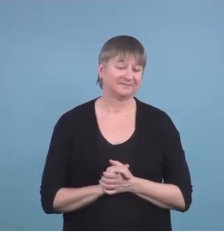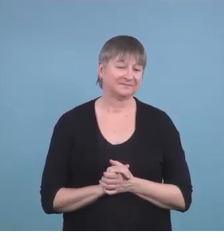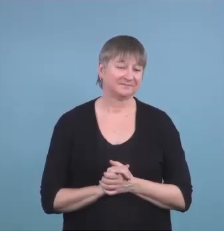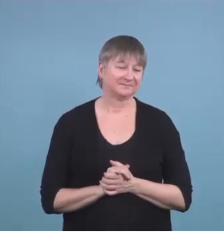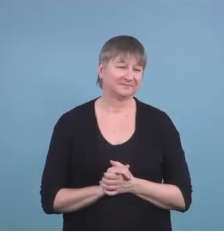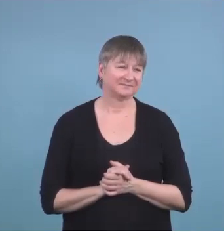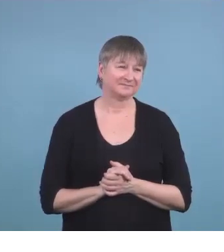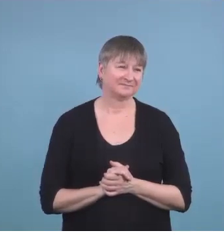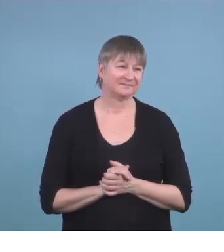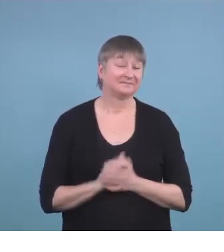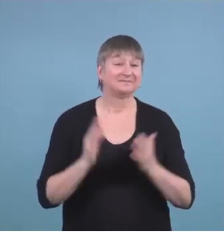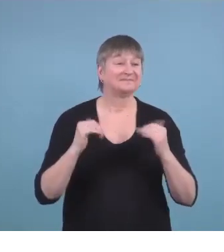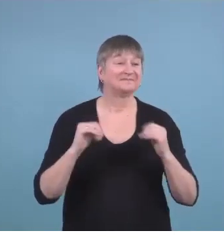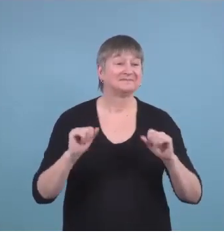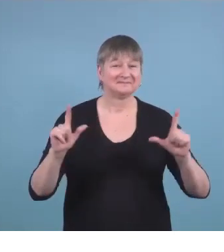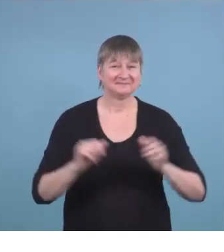next slide please